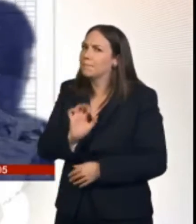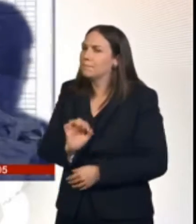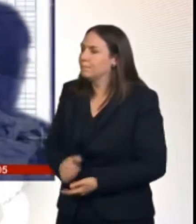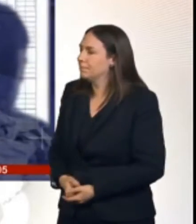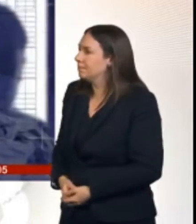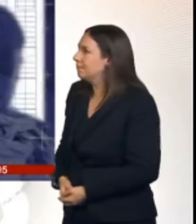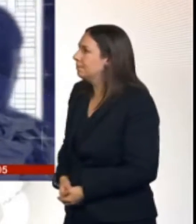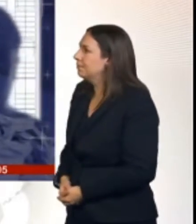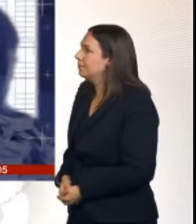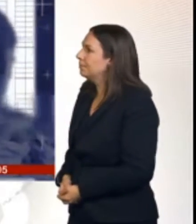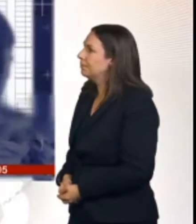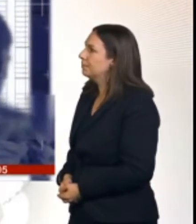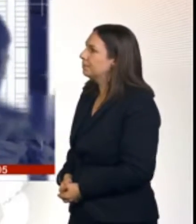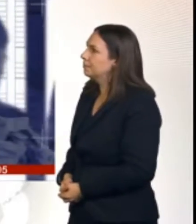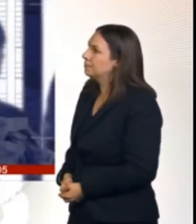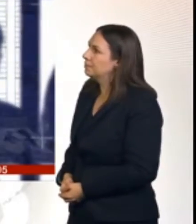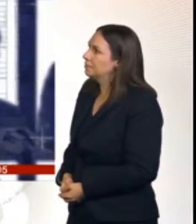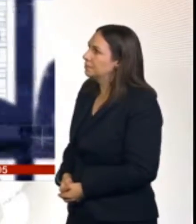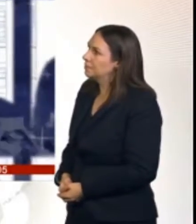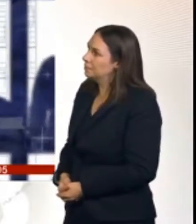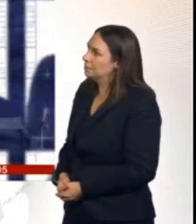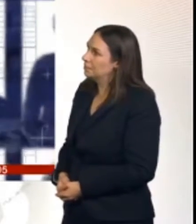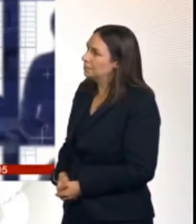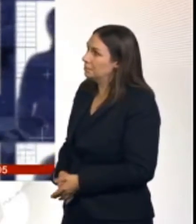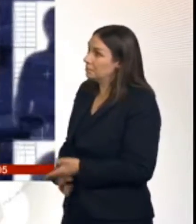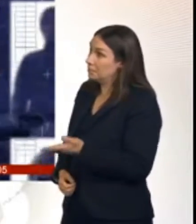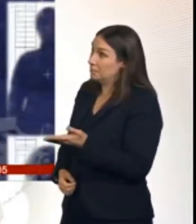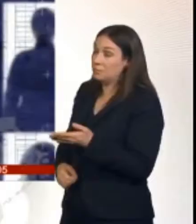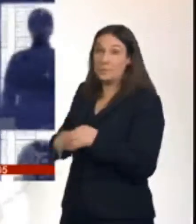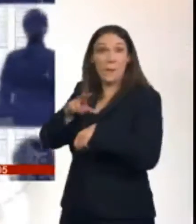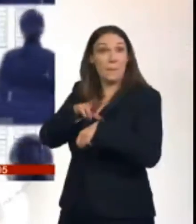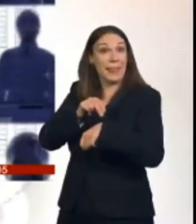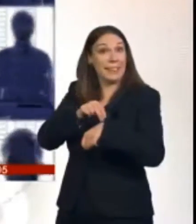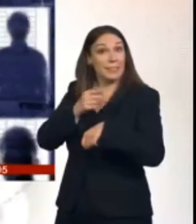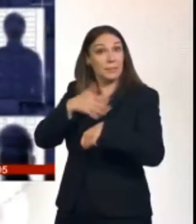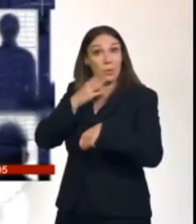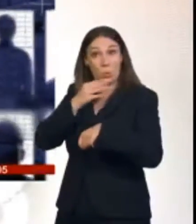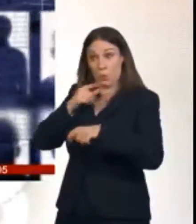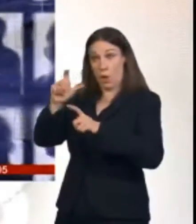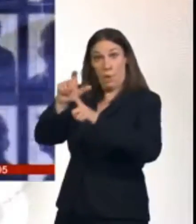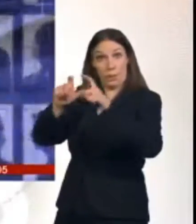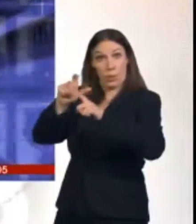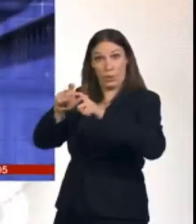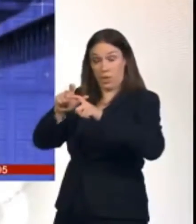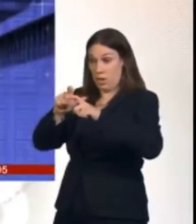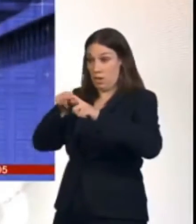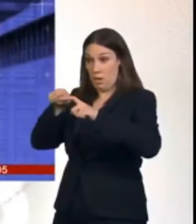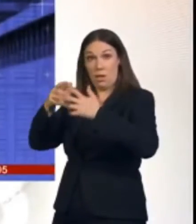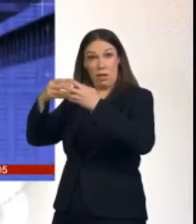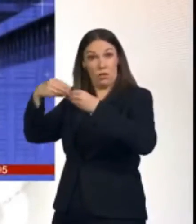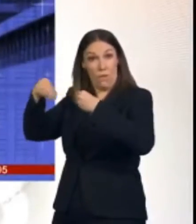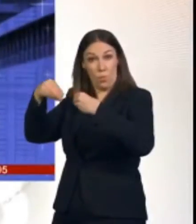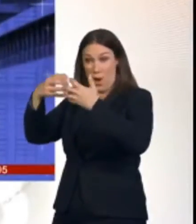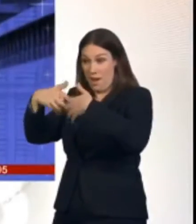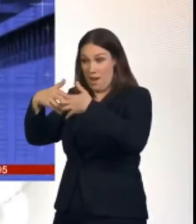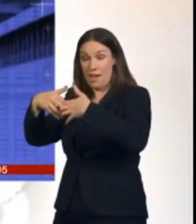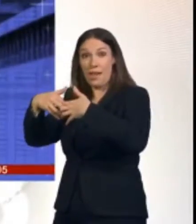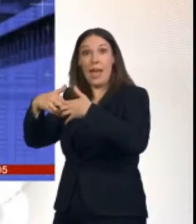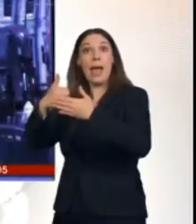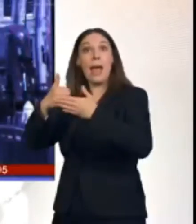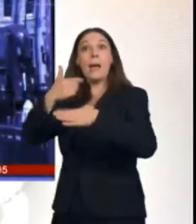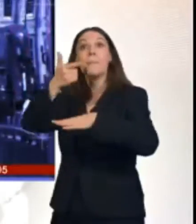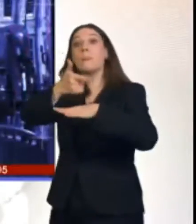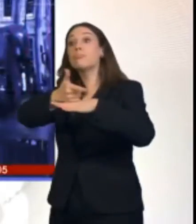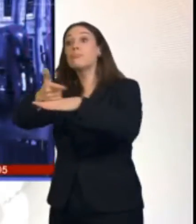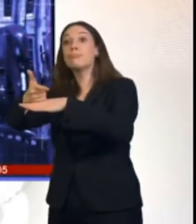Using computers to recognise faces, artificial intelligence is now being used by police to identify suspects.